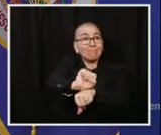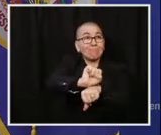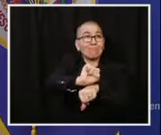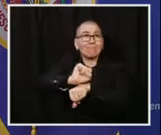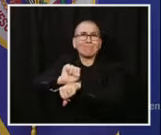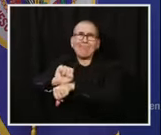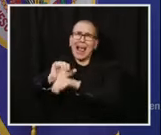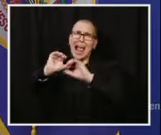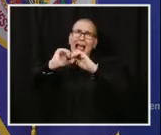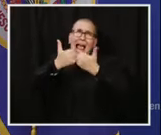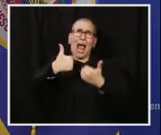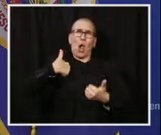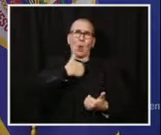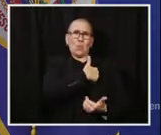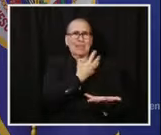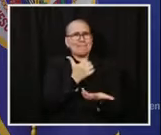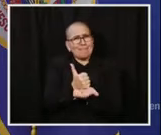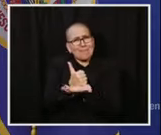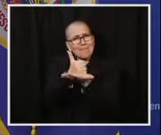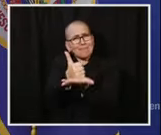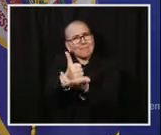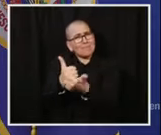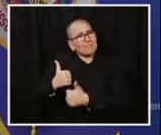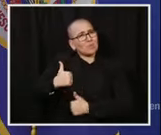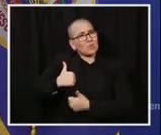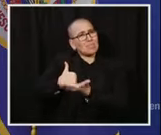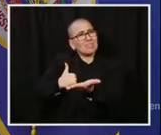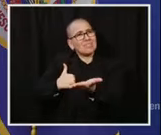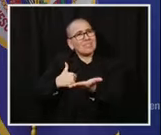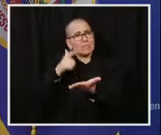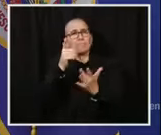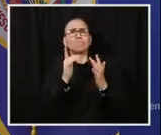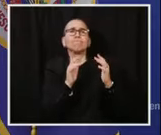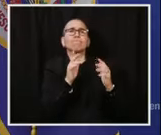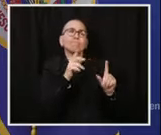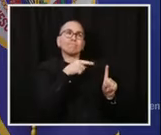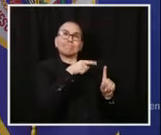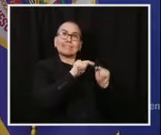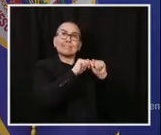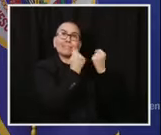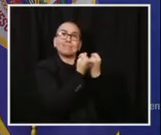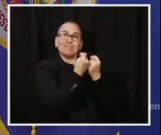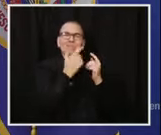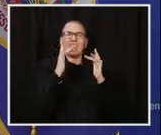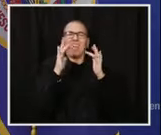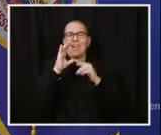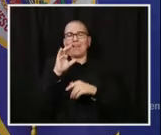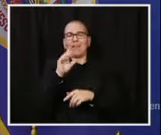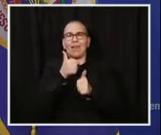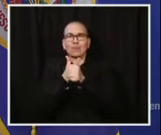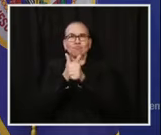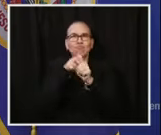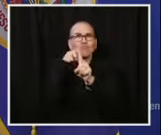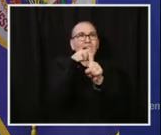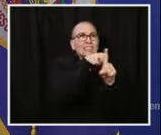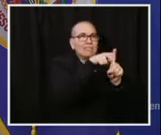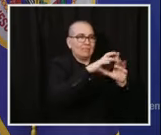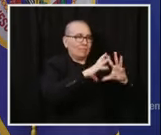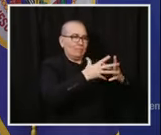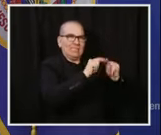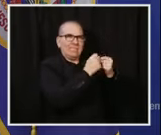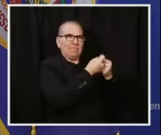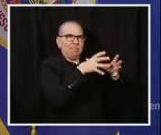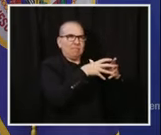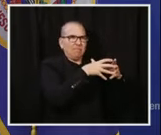that these long-term care facilities are being put at risk, not from inside their walls, but from outside. We need your help to lessen